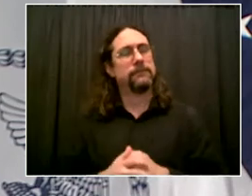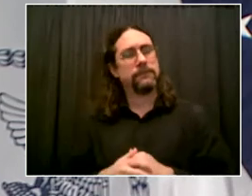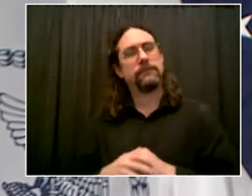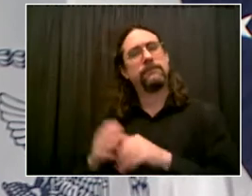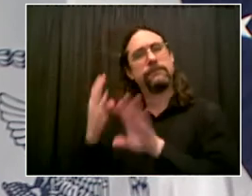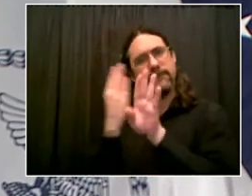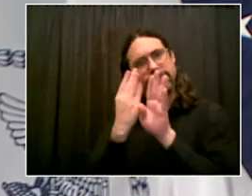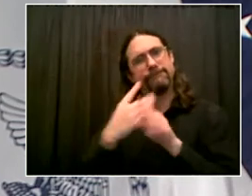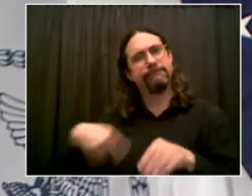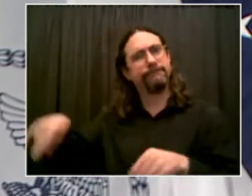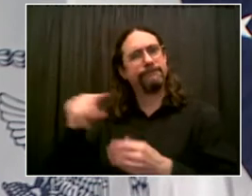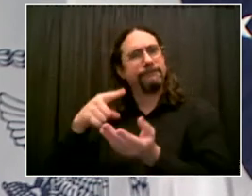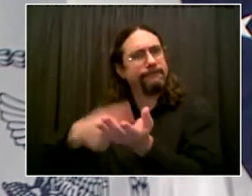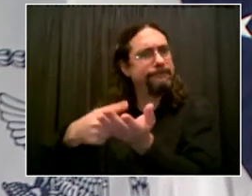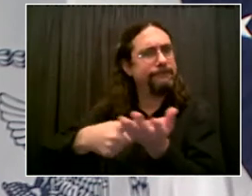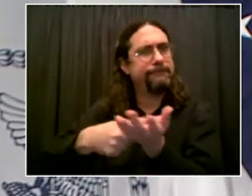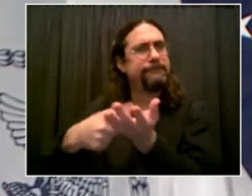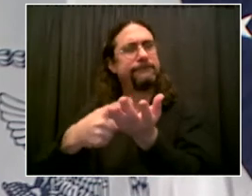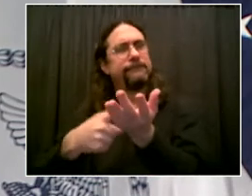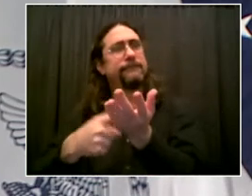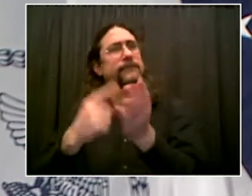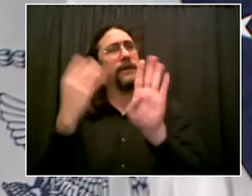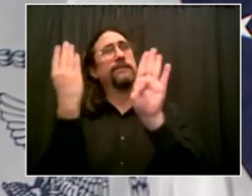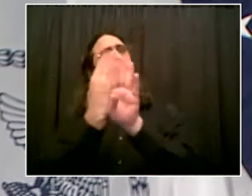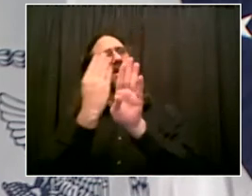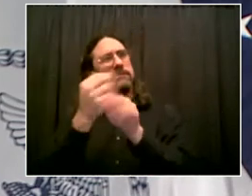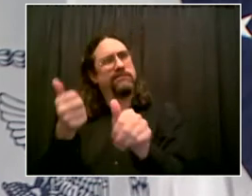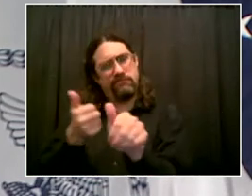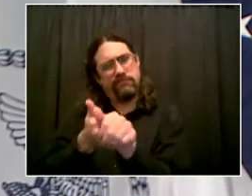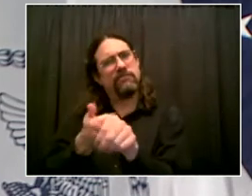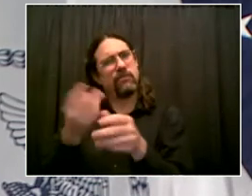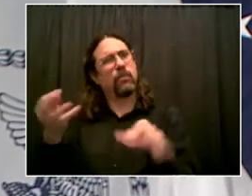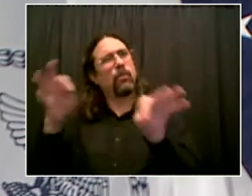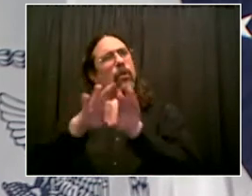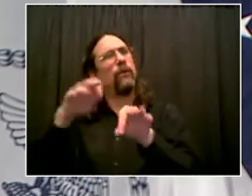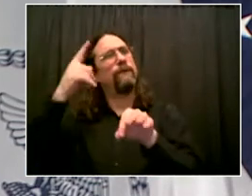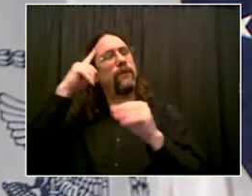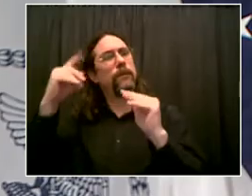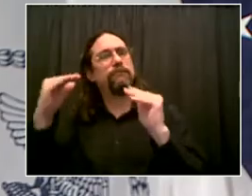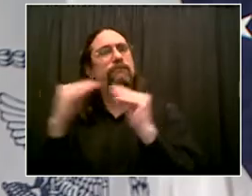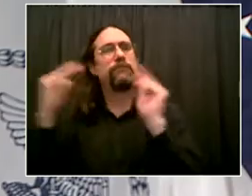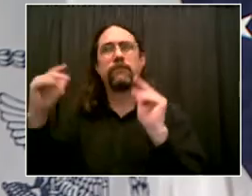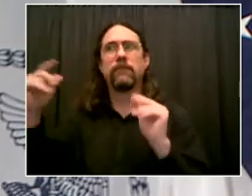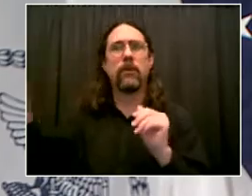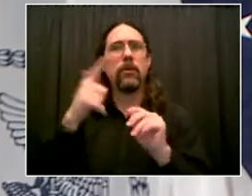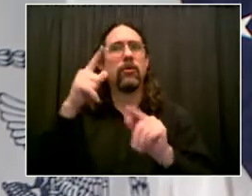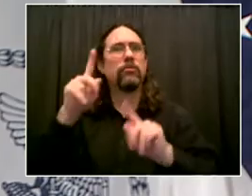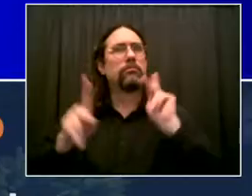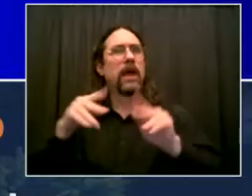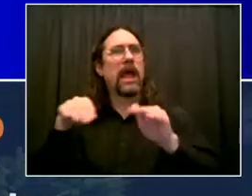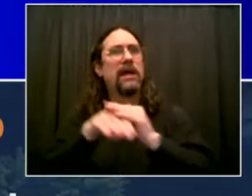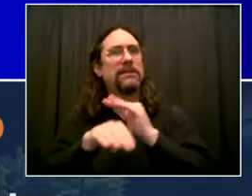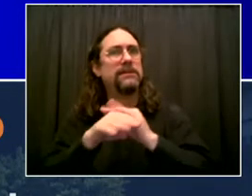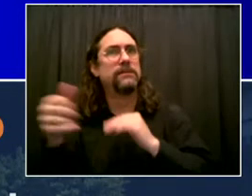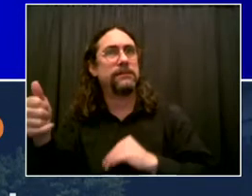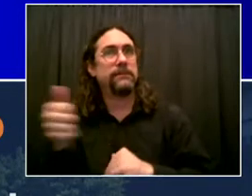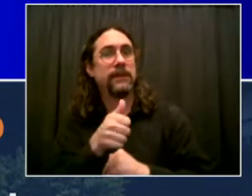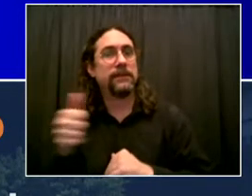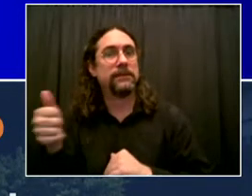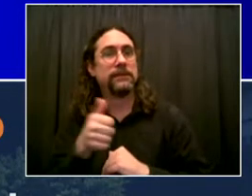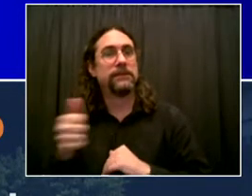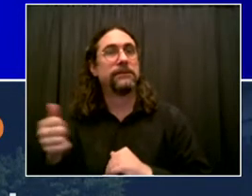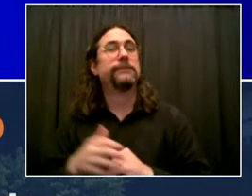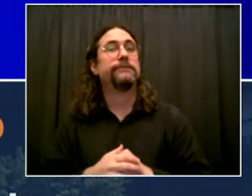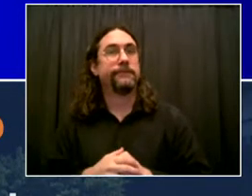easier. So for 2021, here's today's pledge for the year 2021. We will